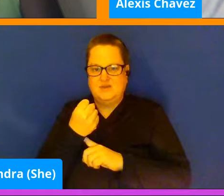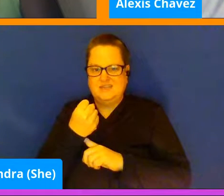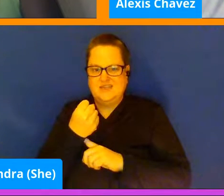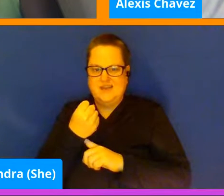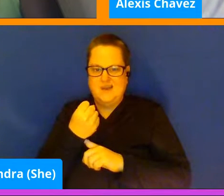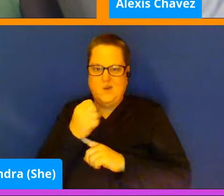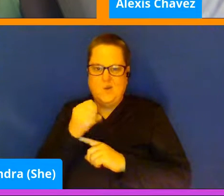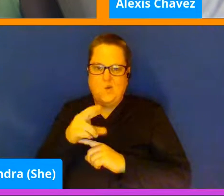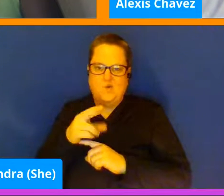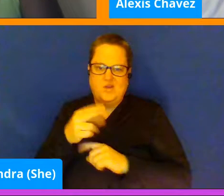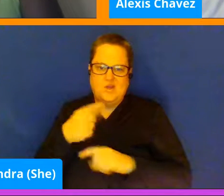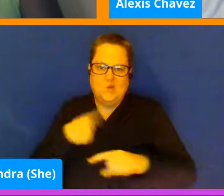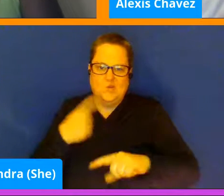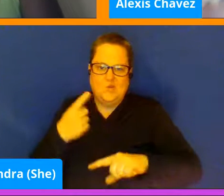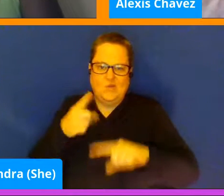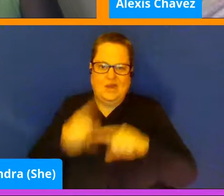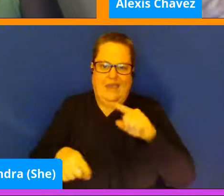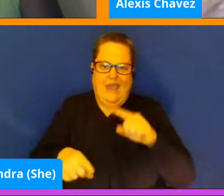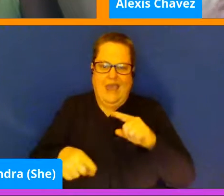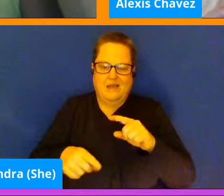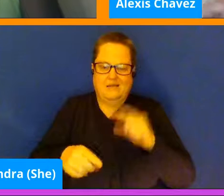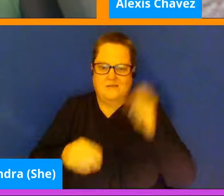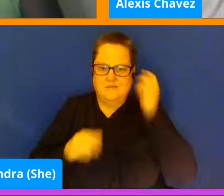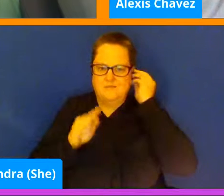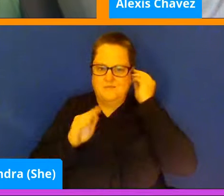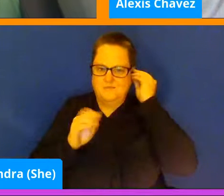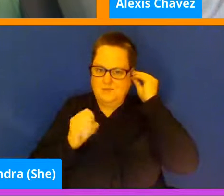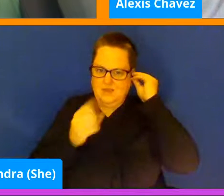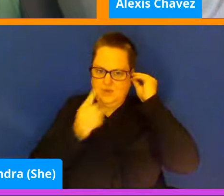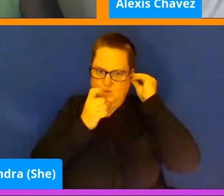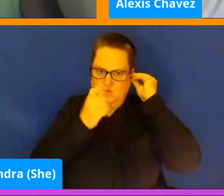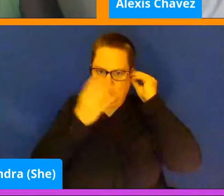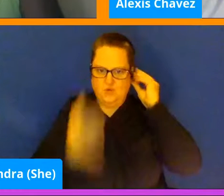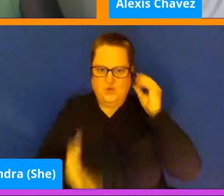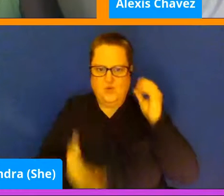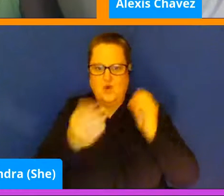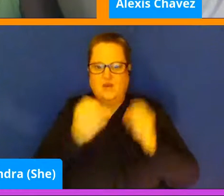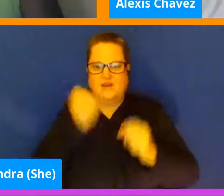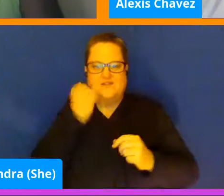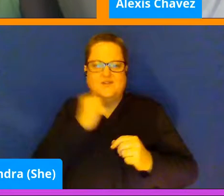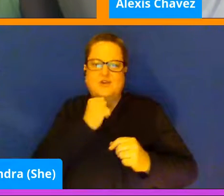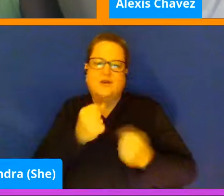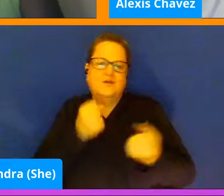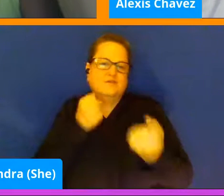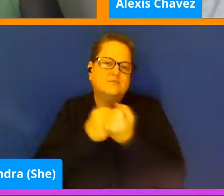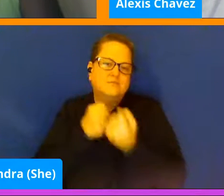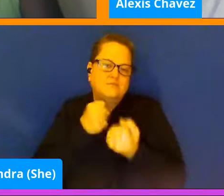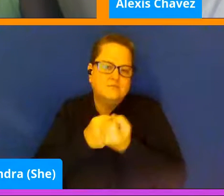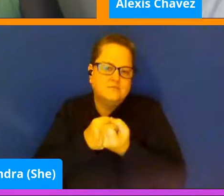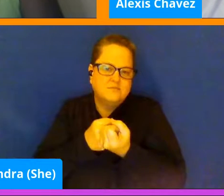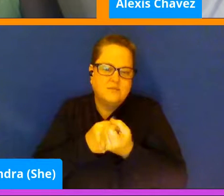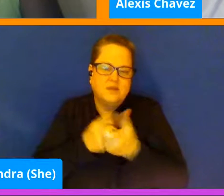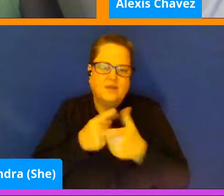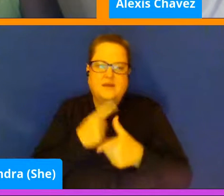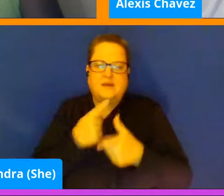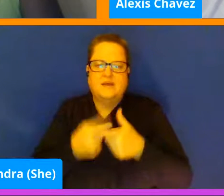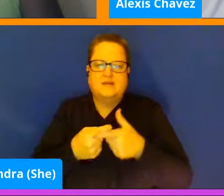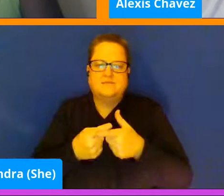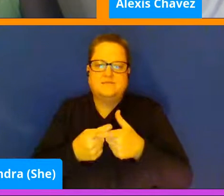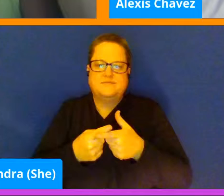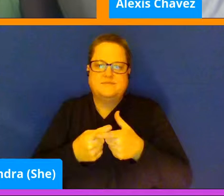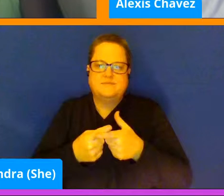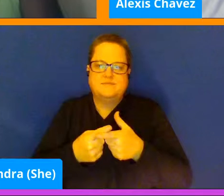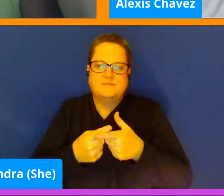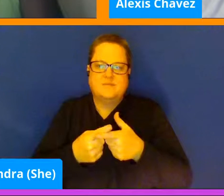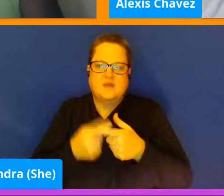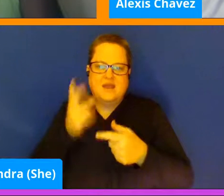person, even in the place that you're living, if you don't feel affirmed, there's sometimes I hear